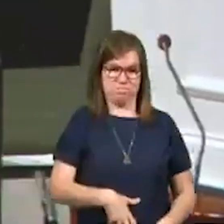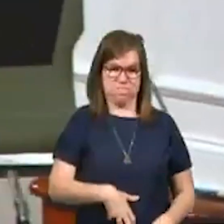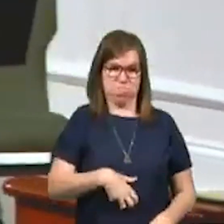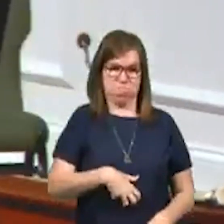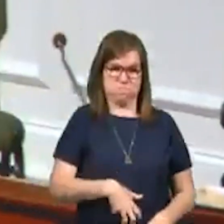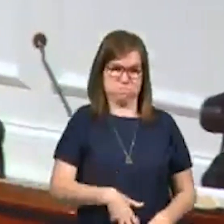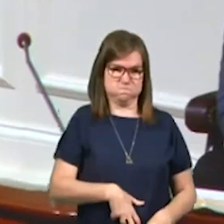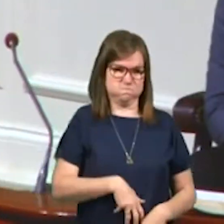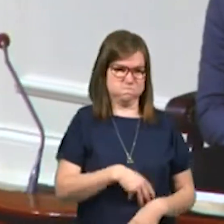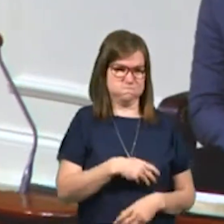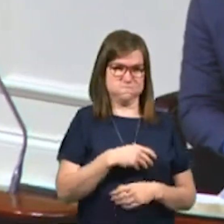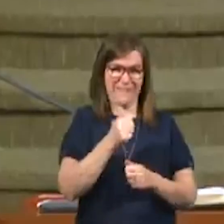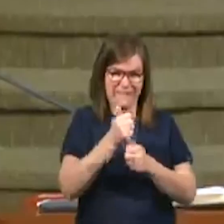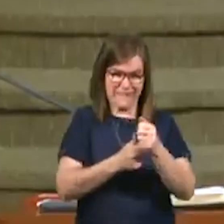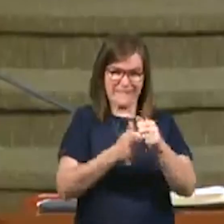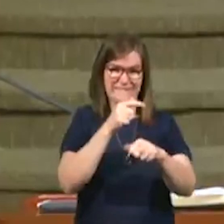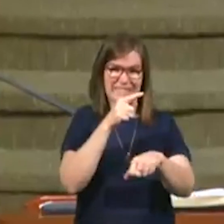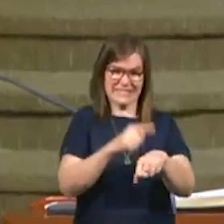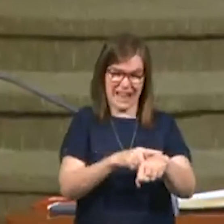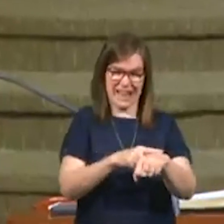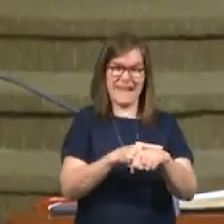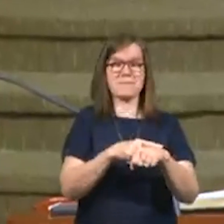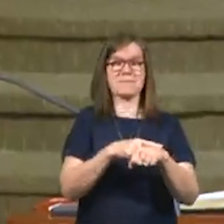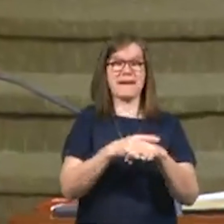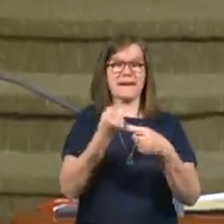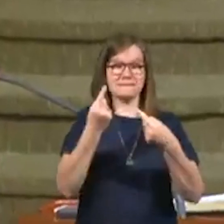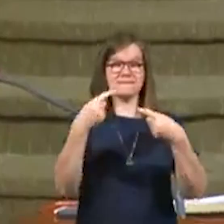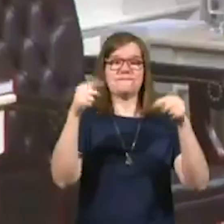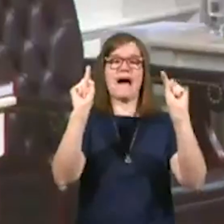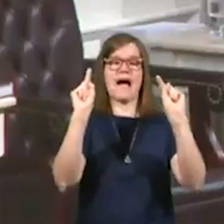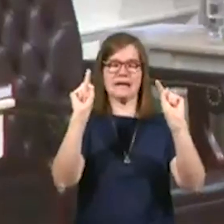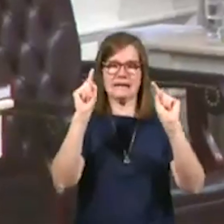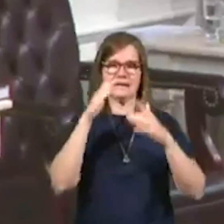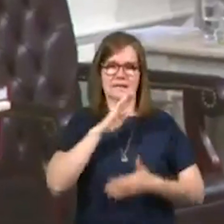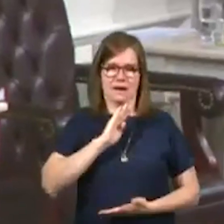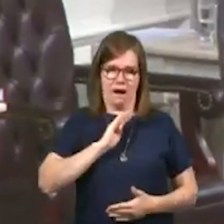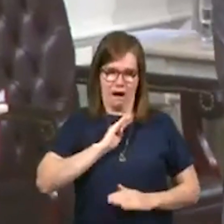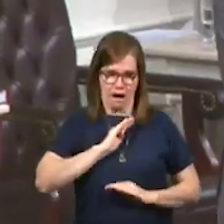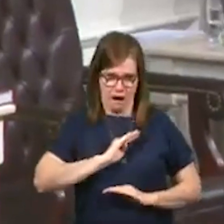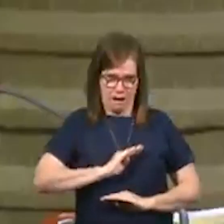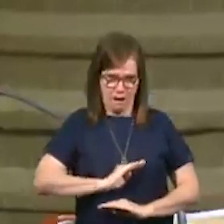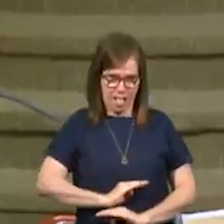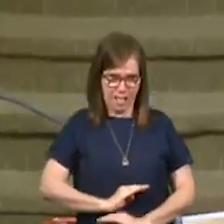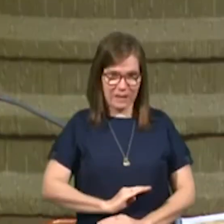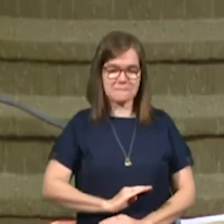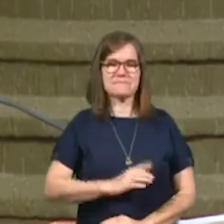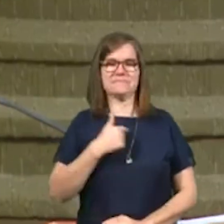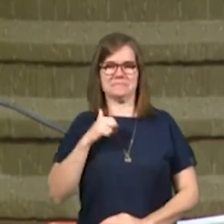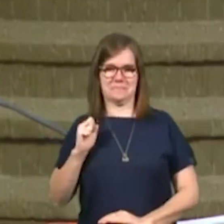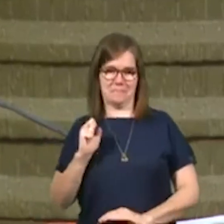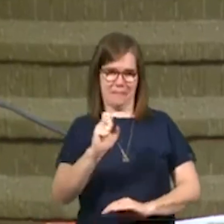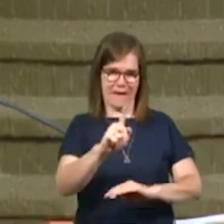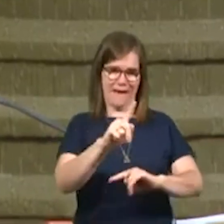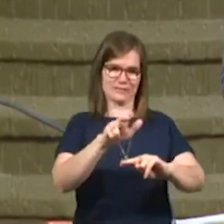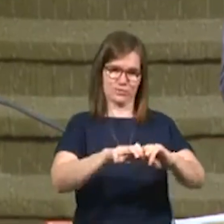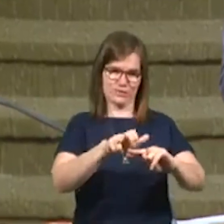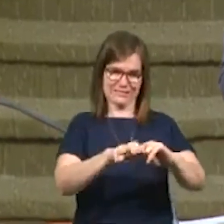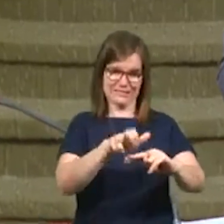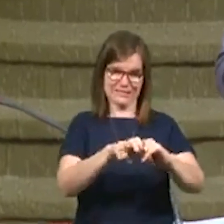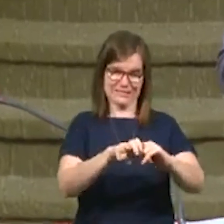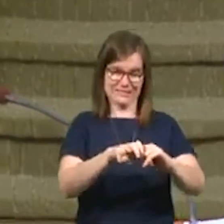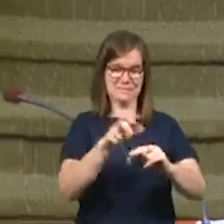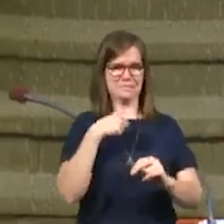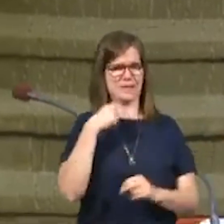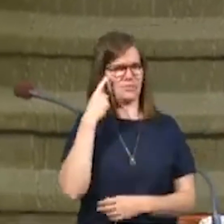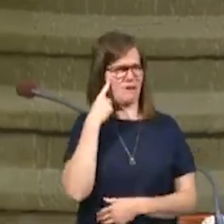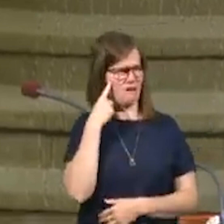every single time. And when I finally was able to compose myself, I, I got back to my seat and I